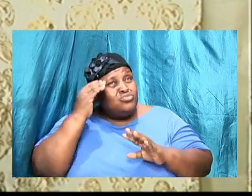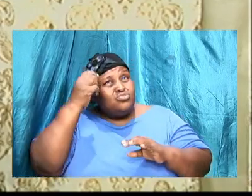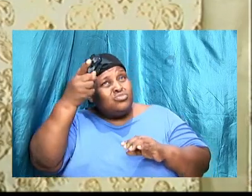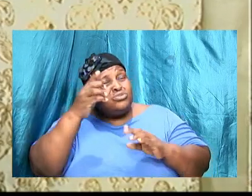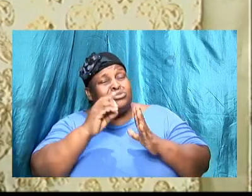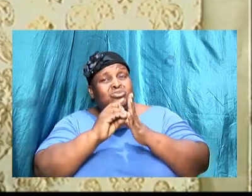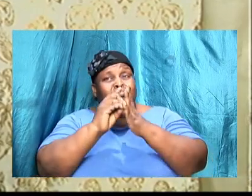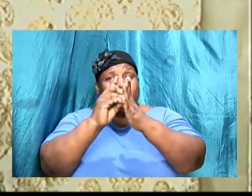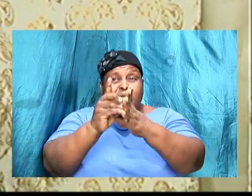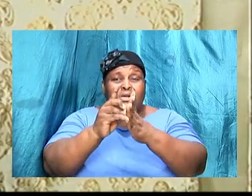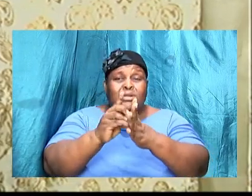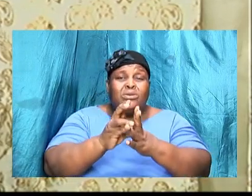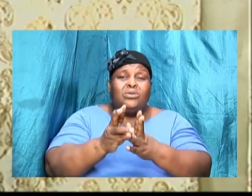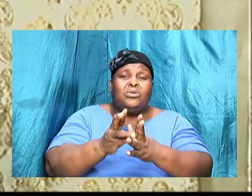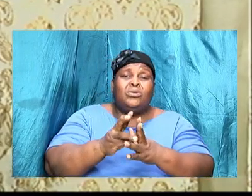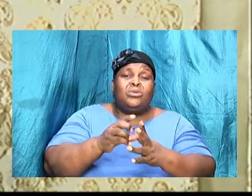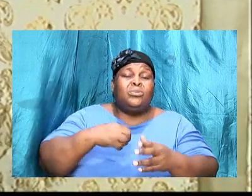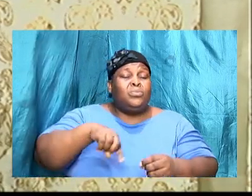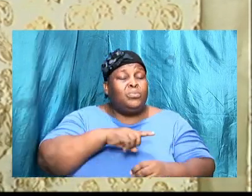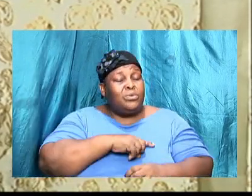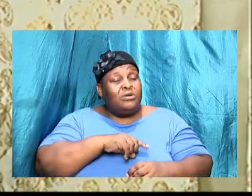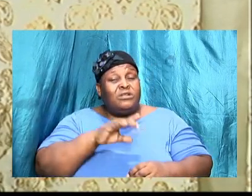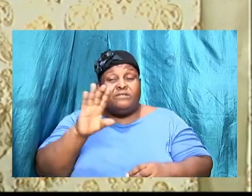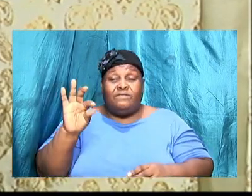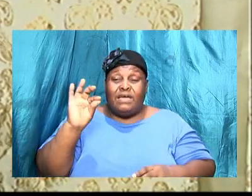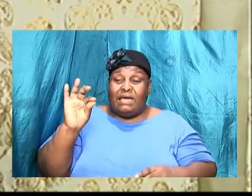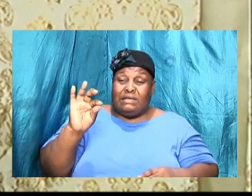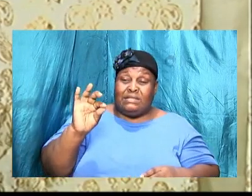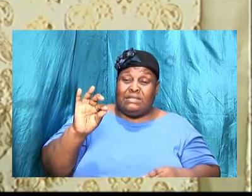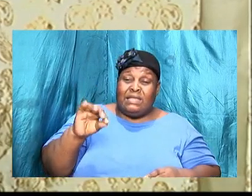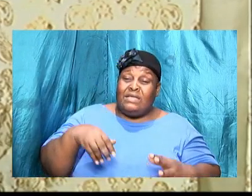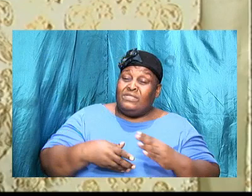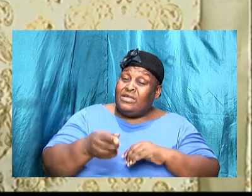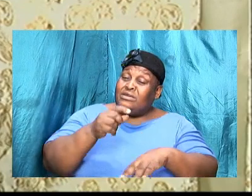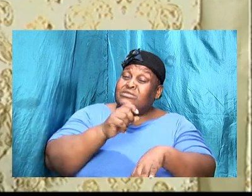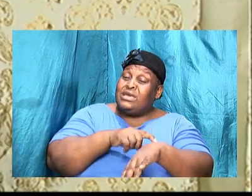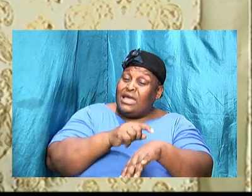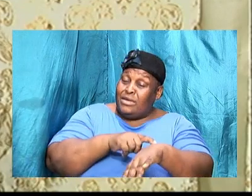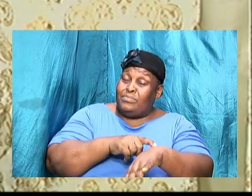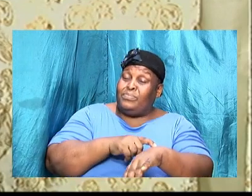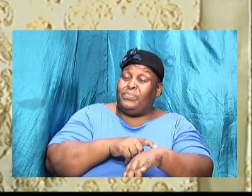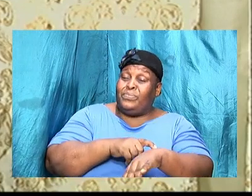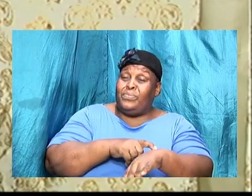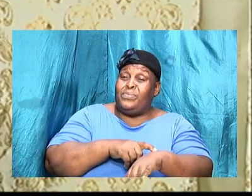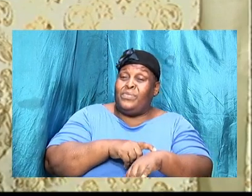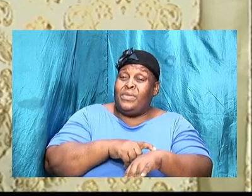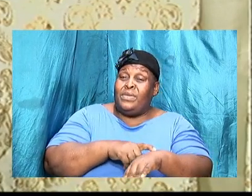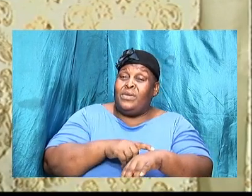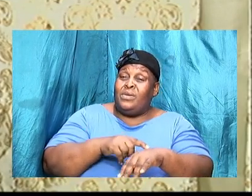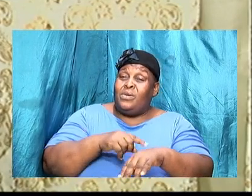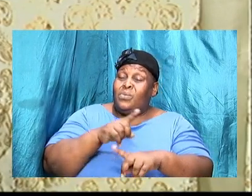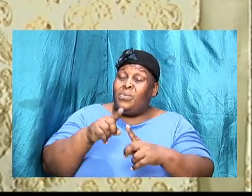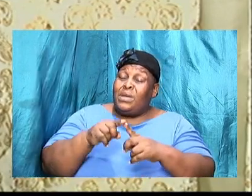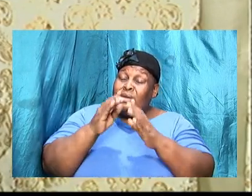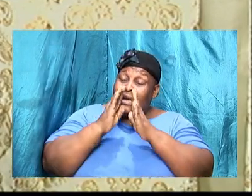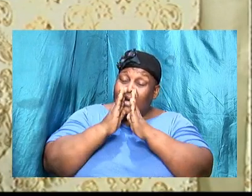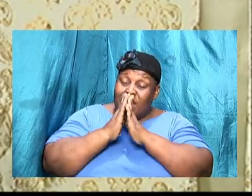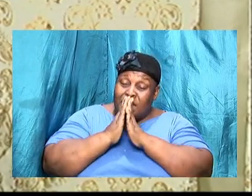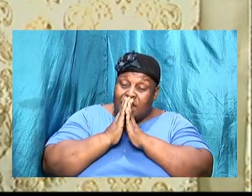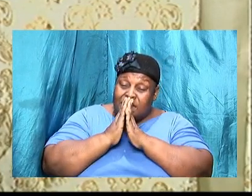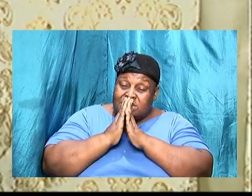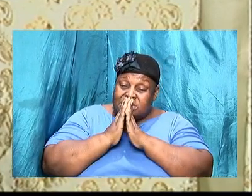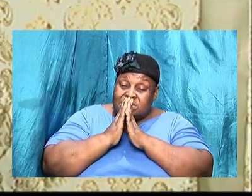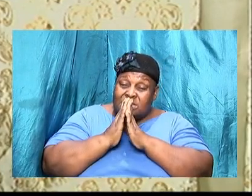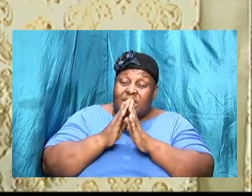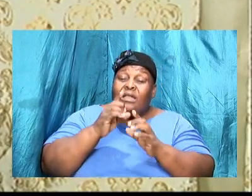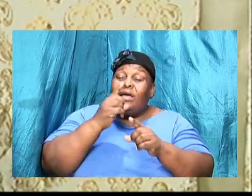we are going to find out that there are times when we ask and the